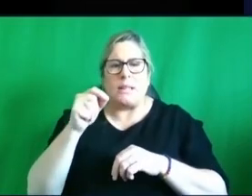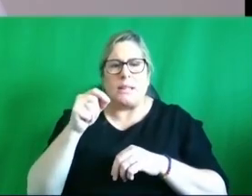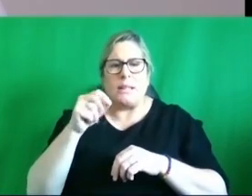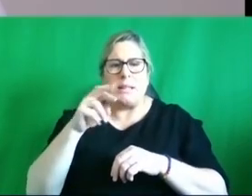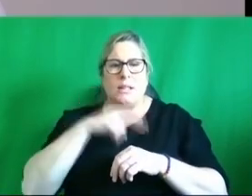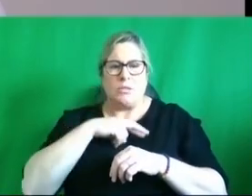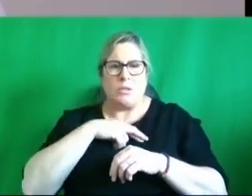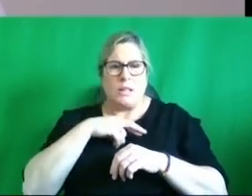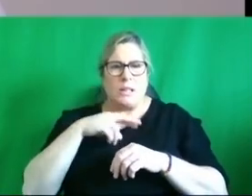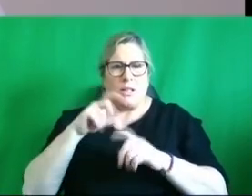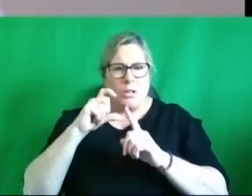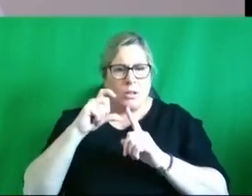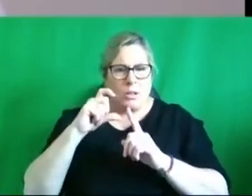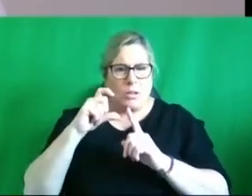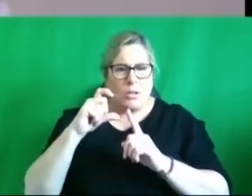issue